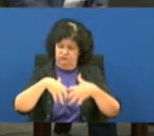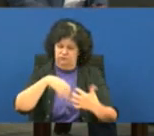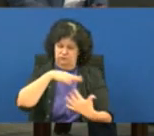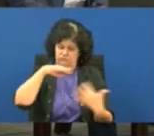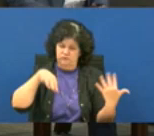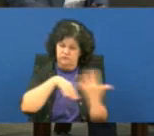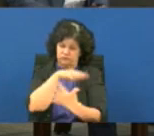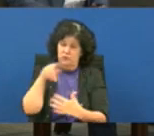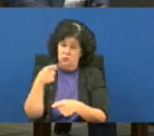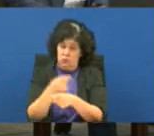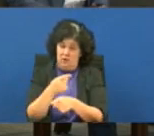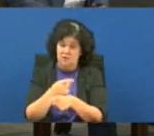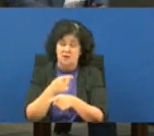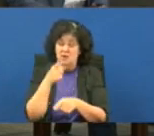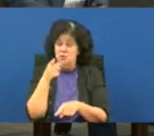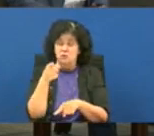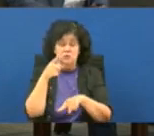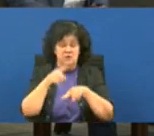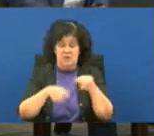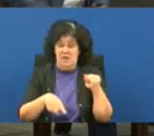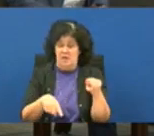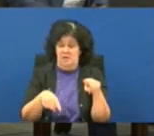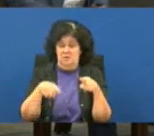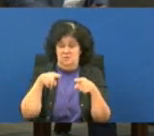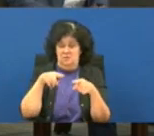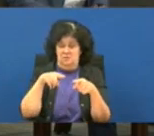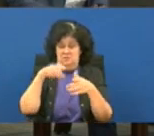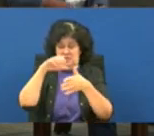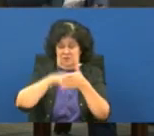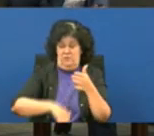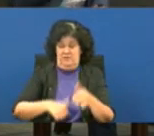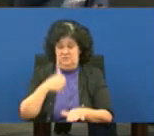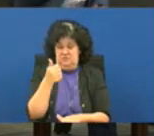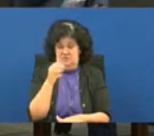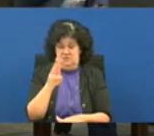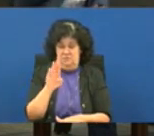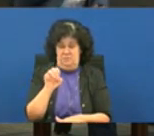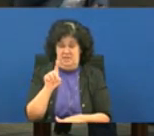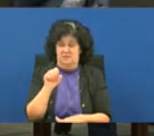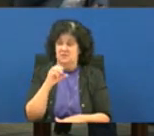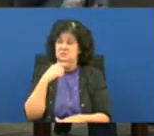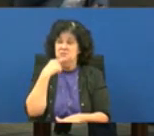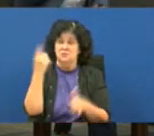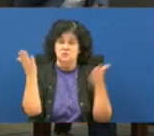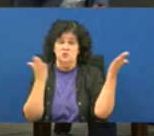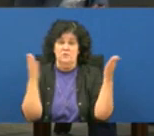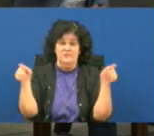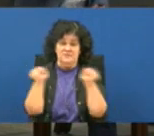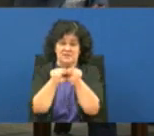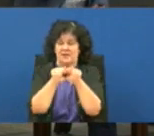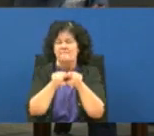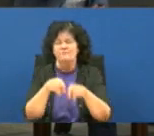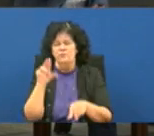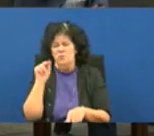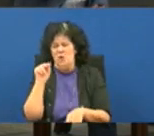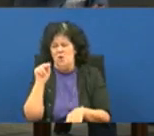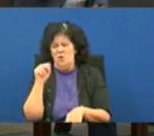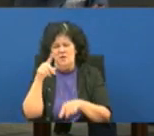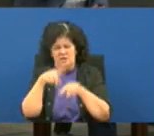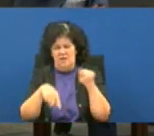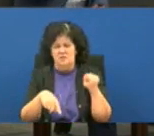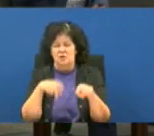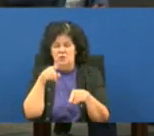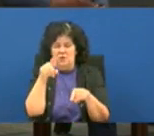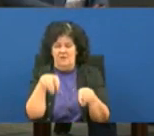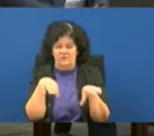correct to say look you can't you can't take away 16 beds and say everything's the same it's it's not the same uh you're going to have to do